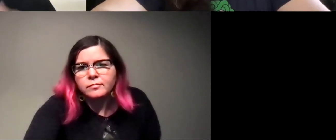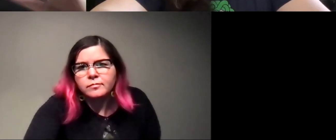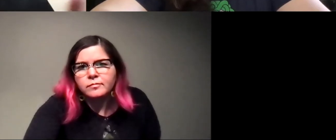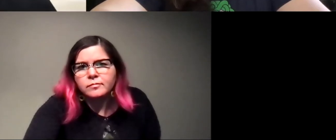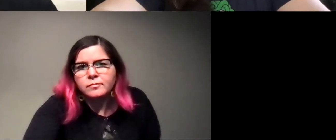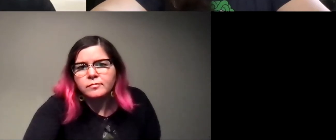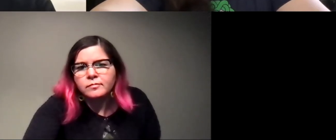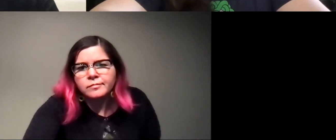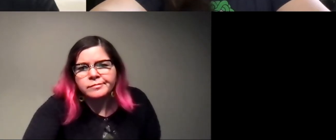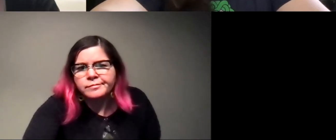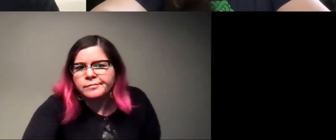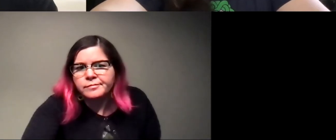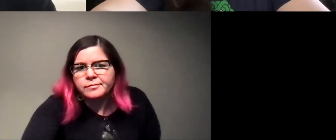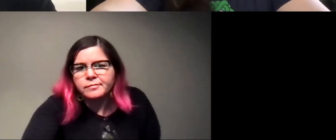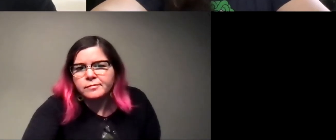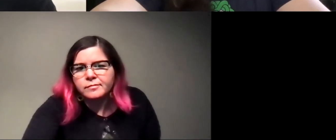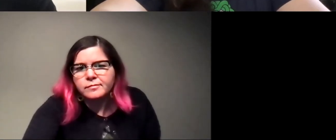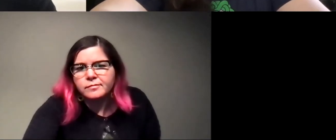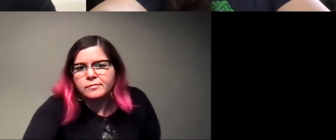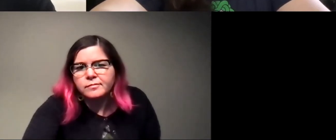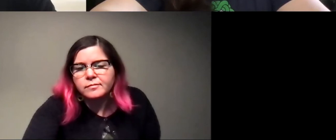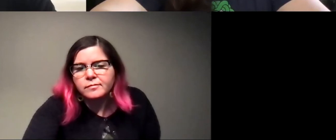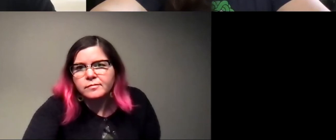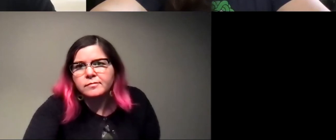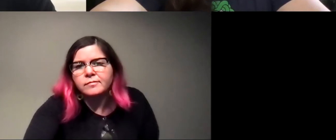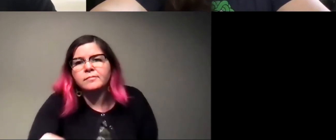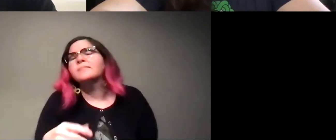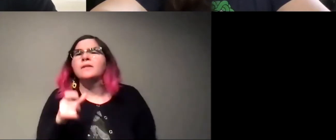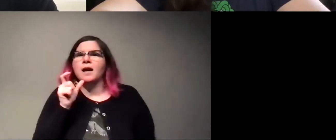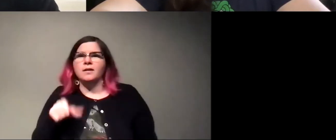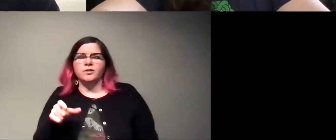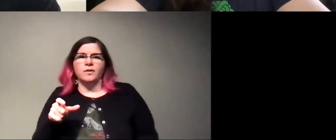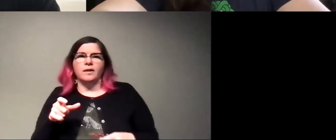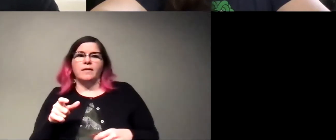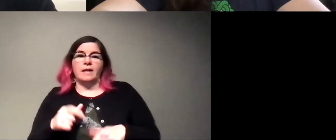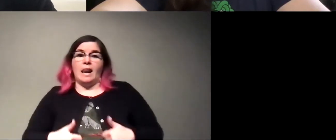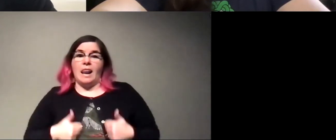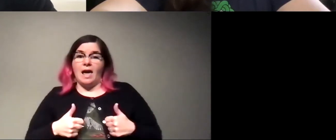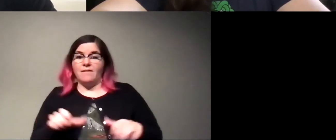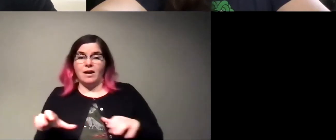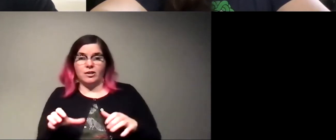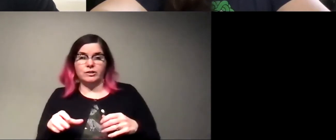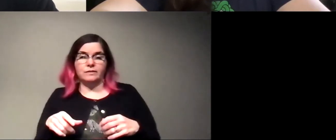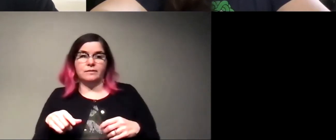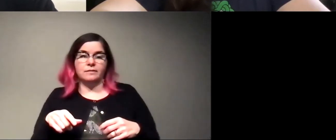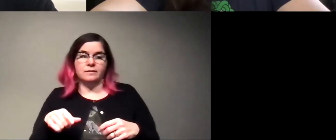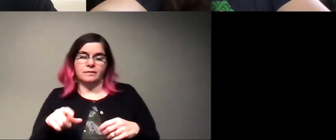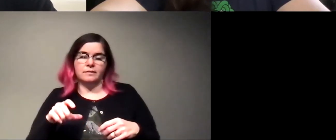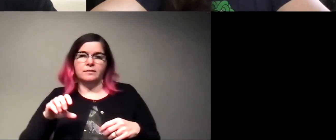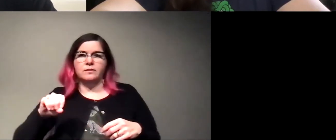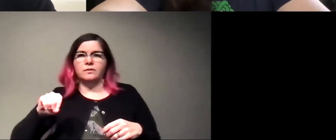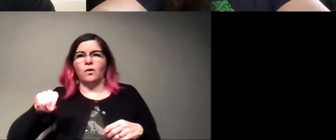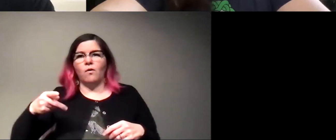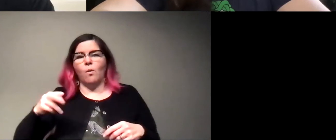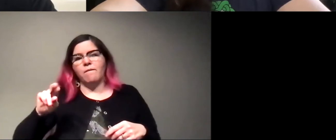comes out. So it's another type of cycle that doesn't require necessarily the the live action that these ophiocordyceps do.